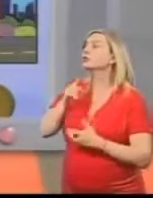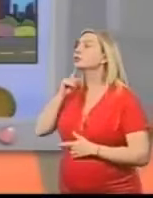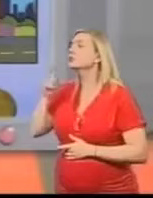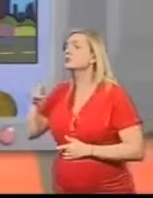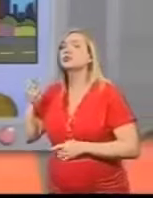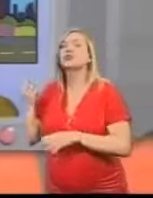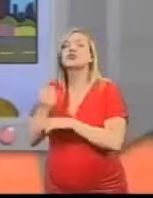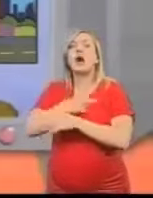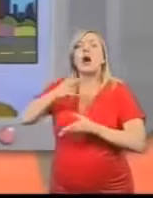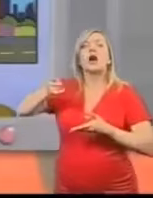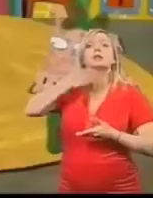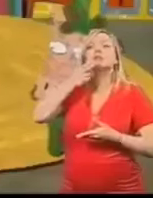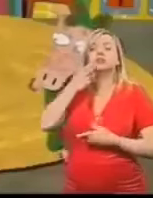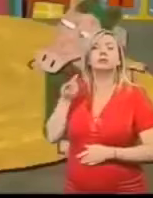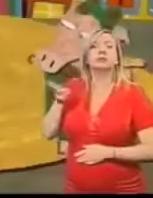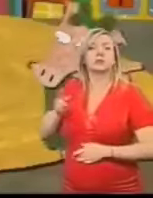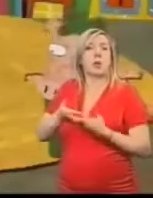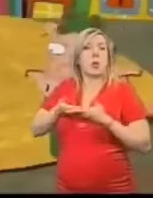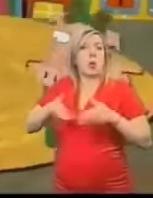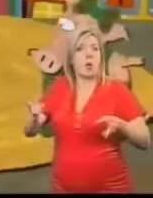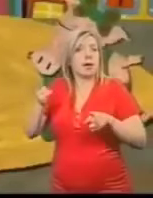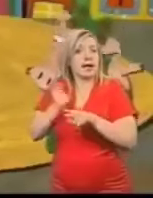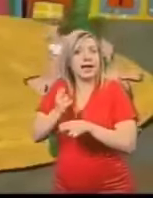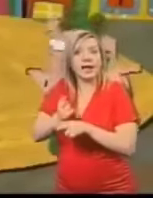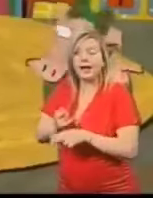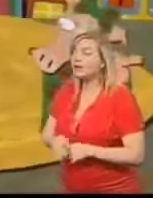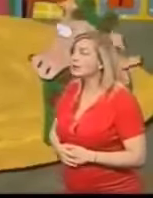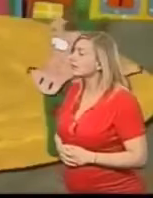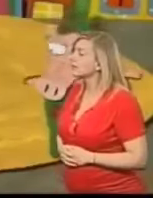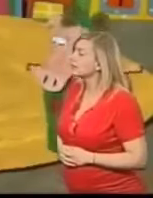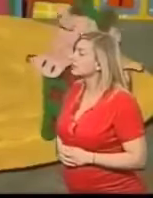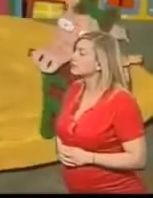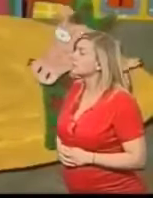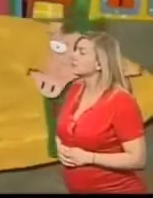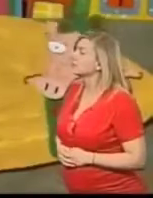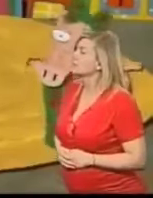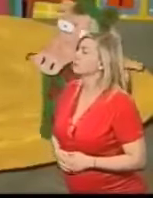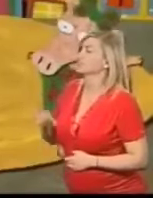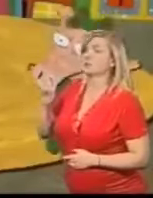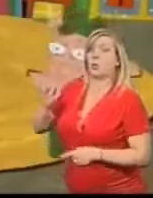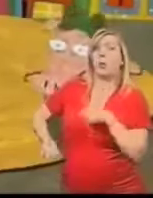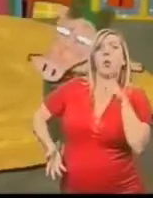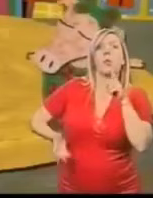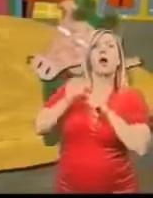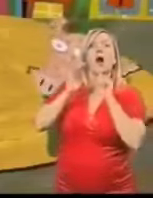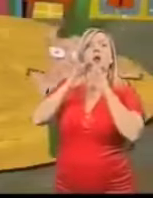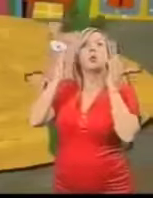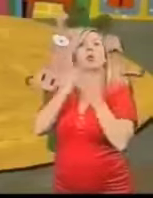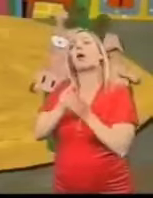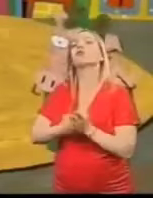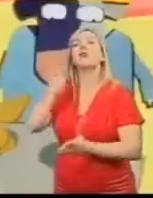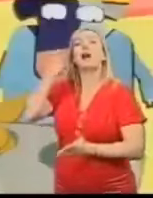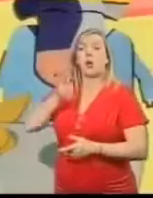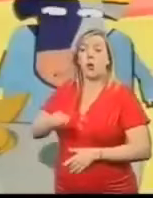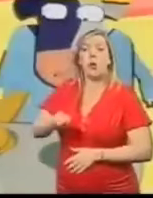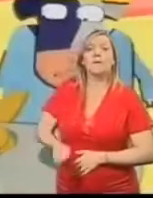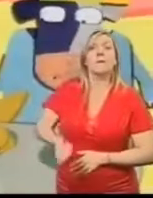After earlier problems at the factory And Cipollata has won the world record pancake competition